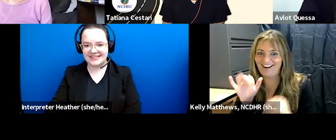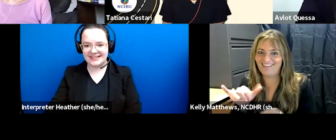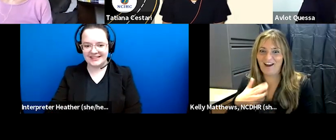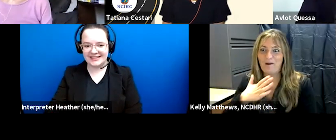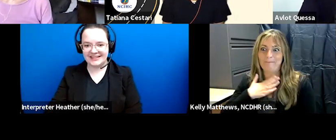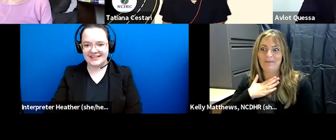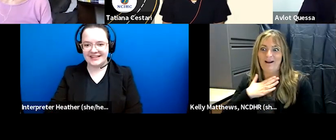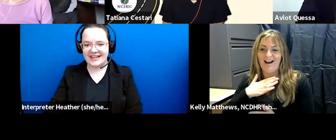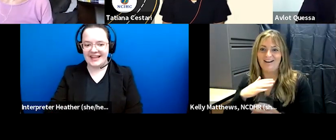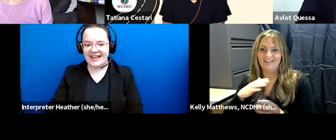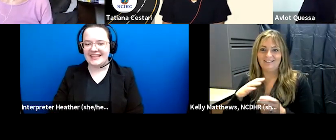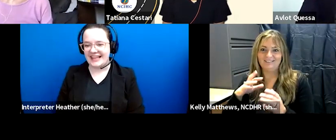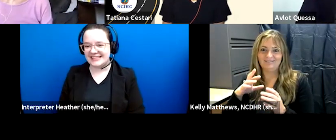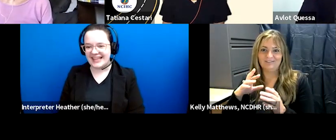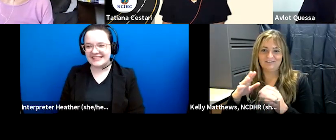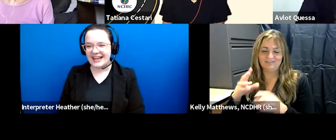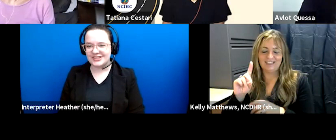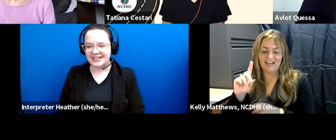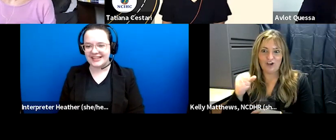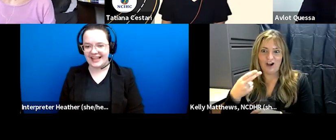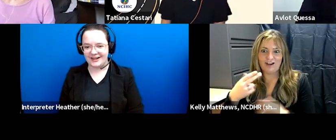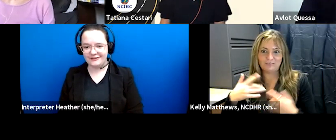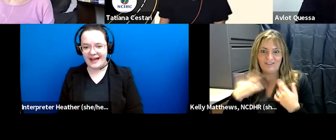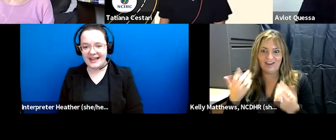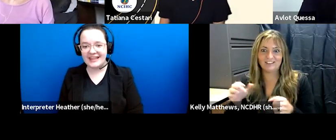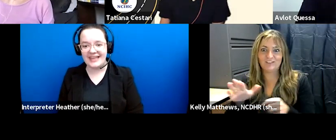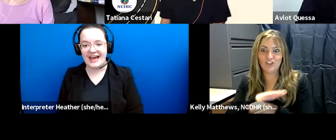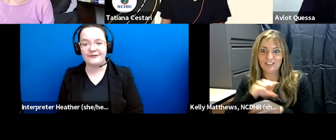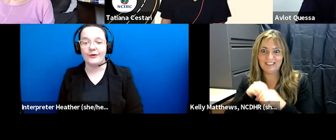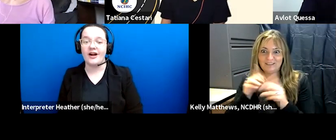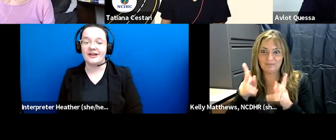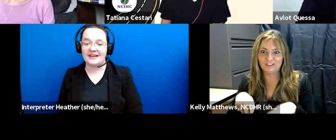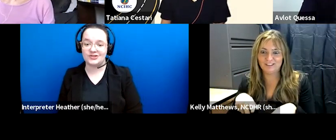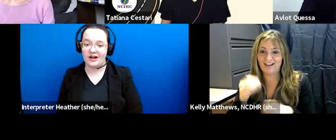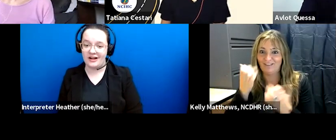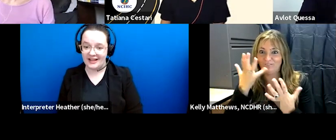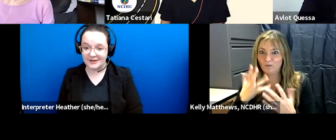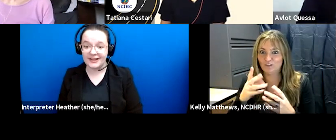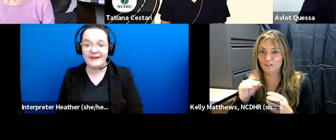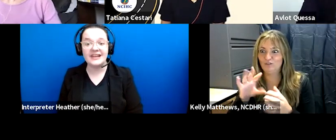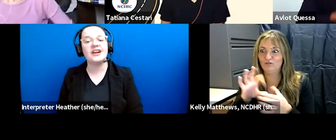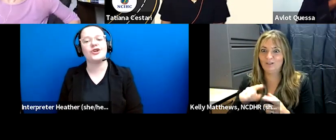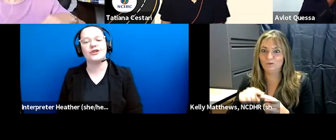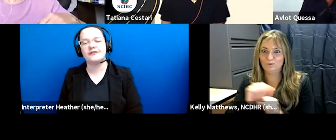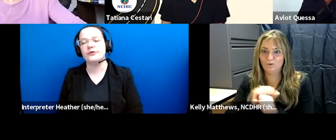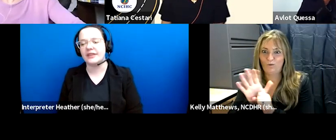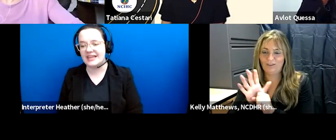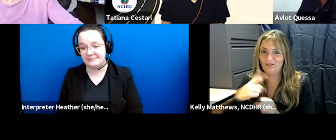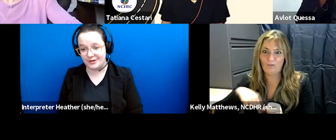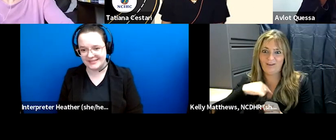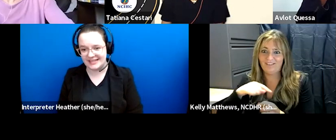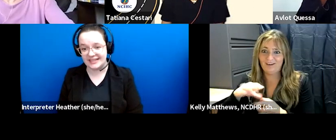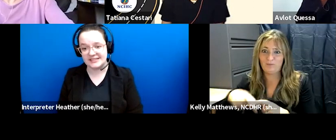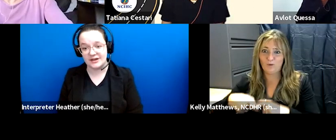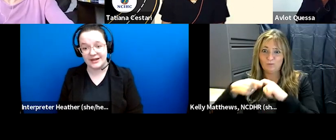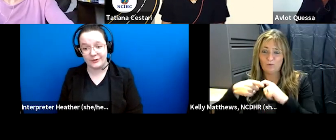yes i guess i should clarify that for our deaf strong hospital event occurred fully